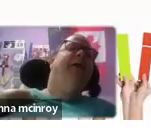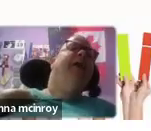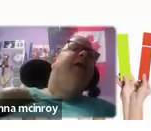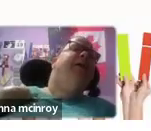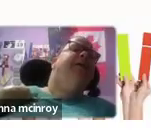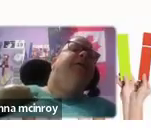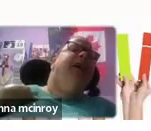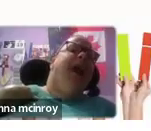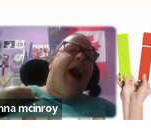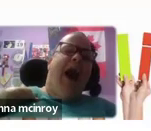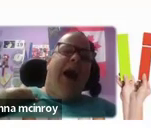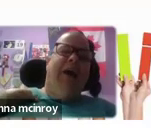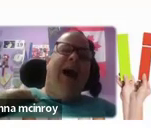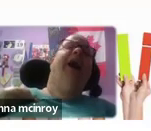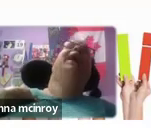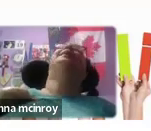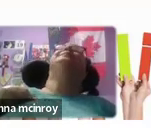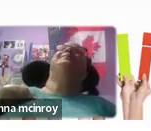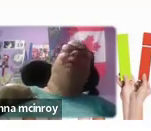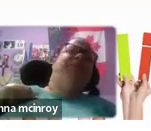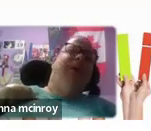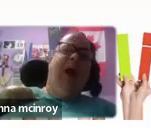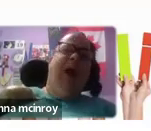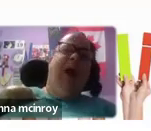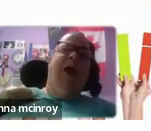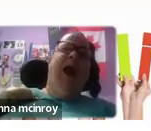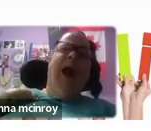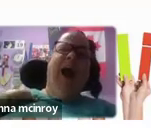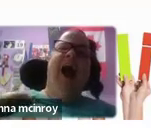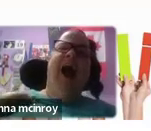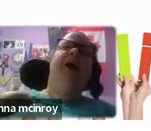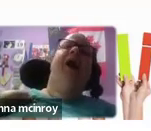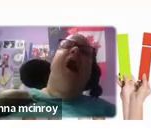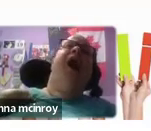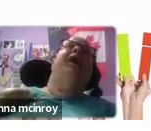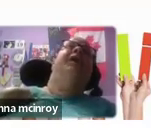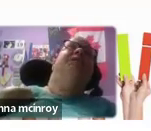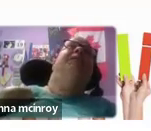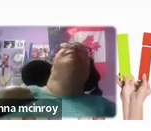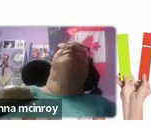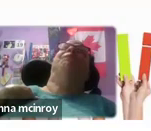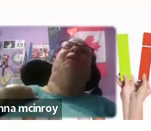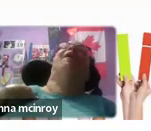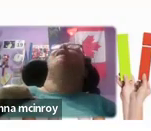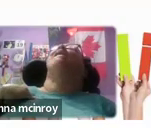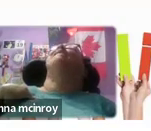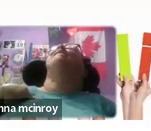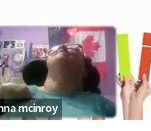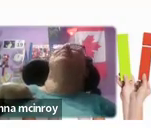do that um